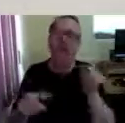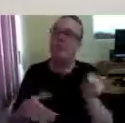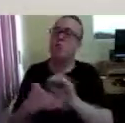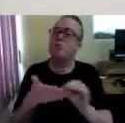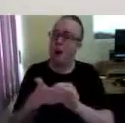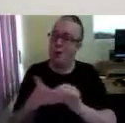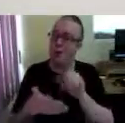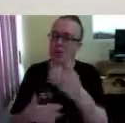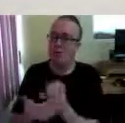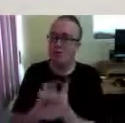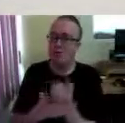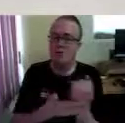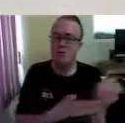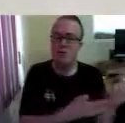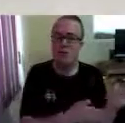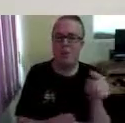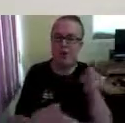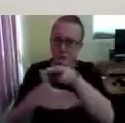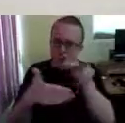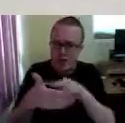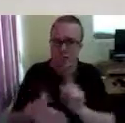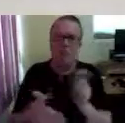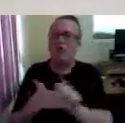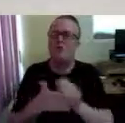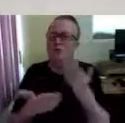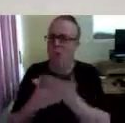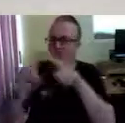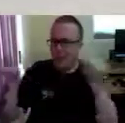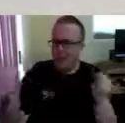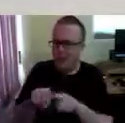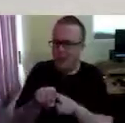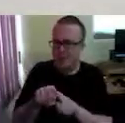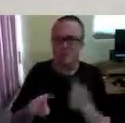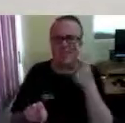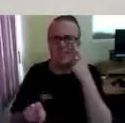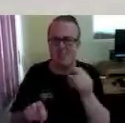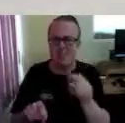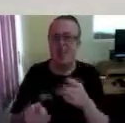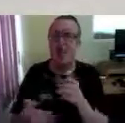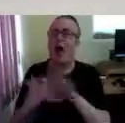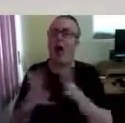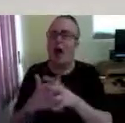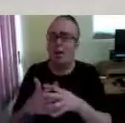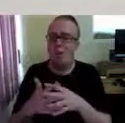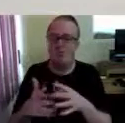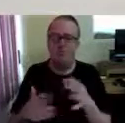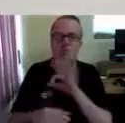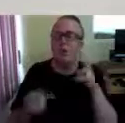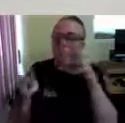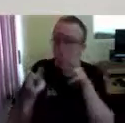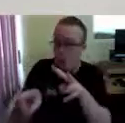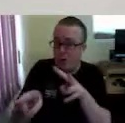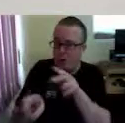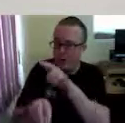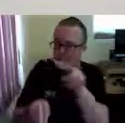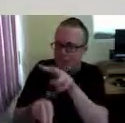refreshable Braille display, and that will tell you what's on the screen. That's constantly moving, and we'll see that in a moment. And that's how you read text, so rather